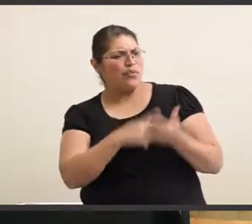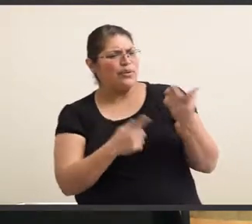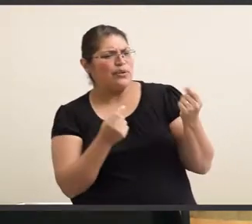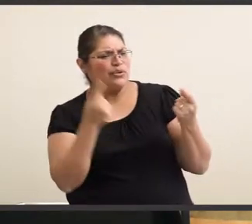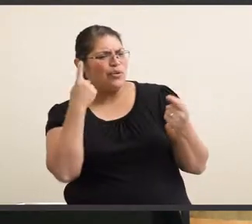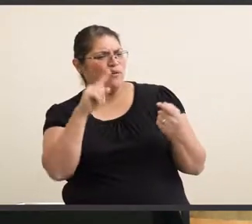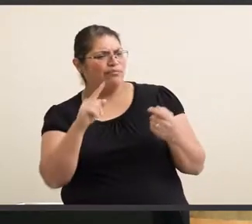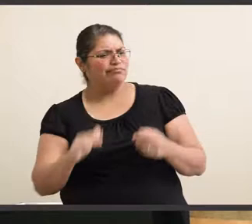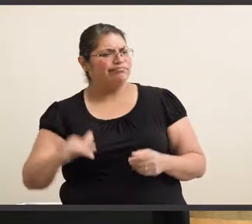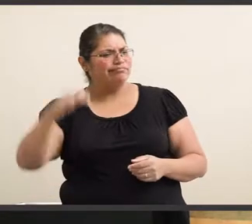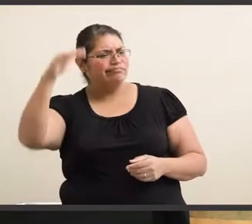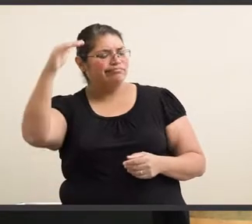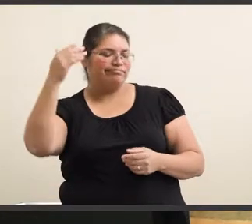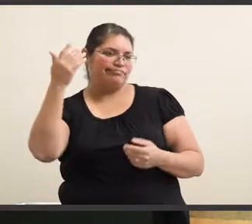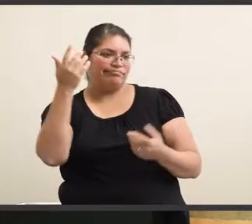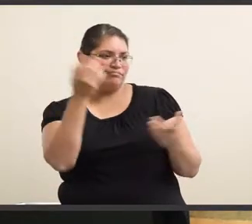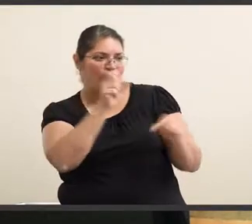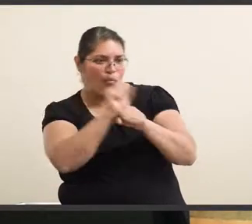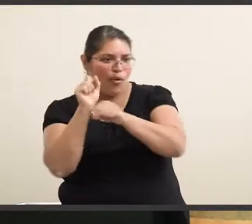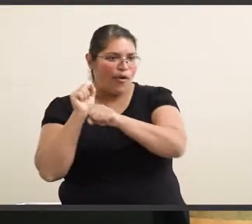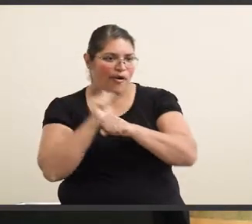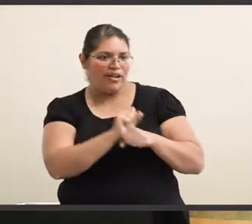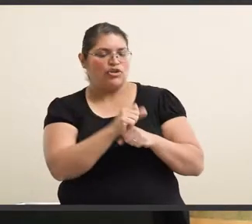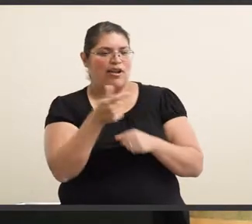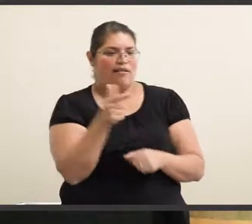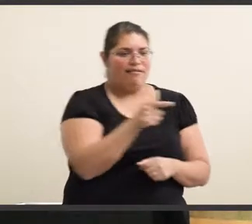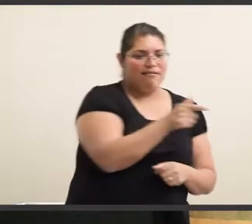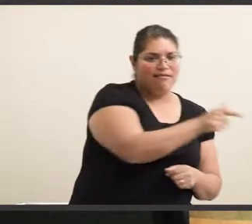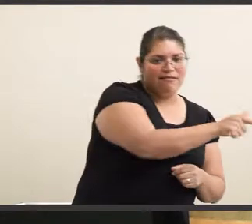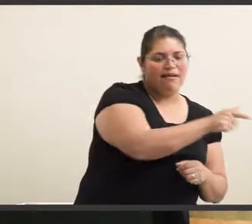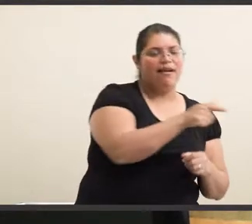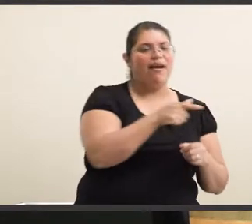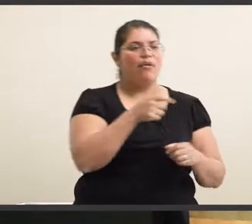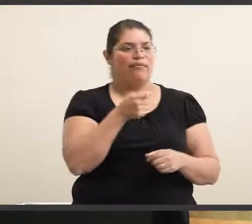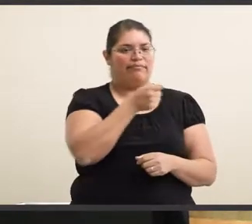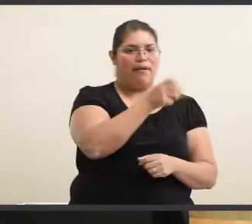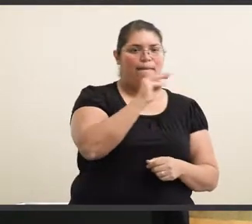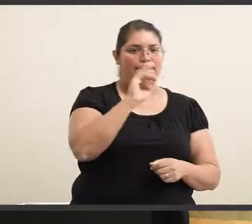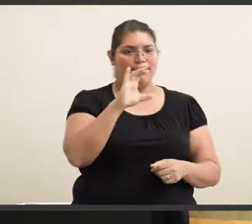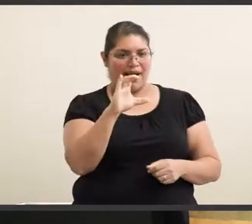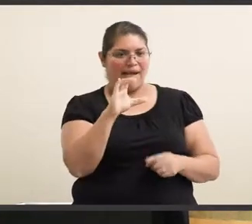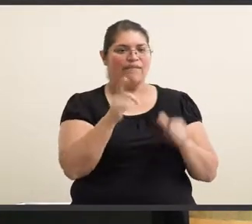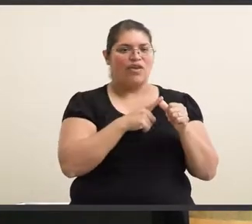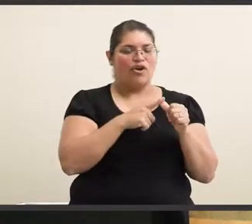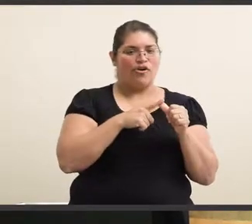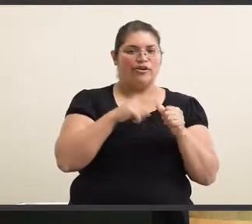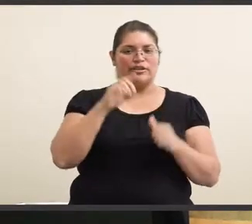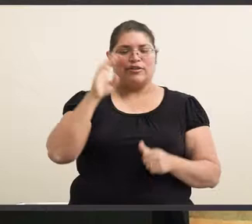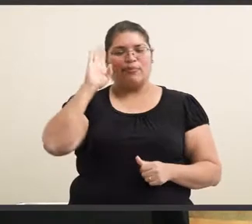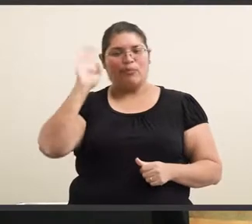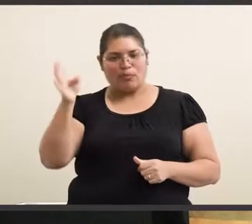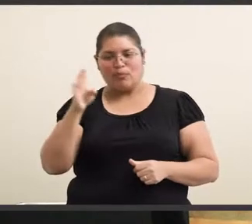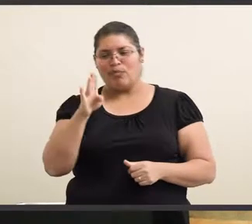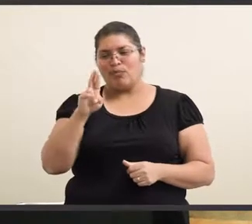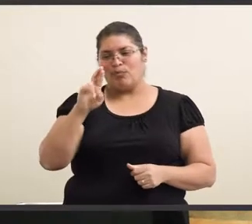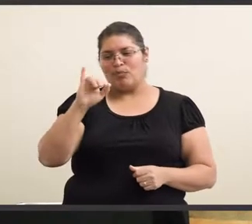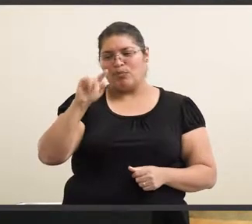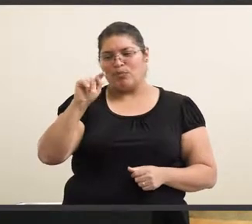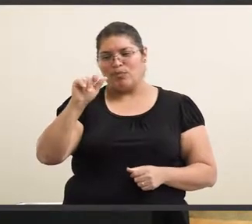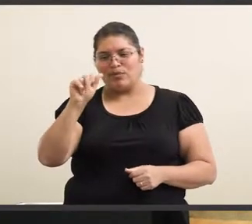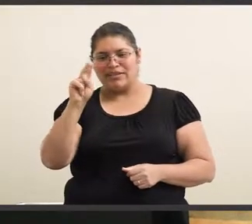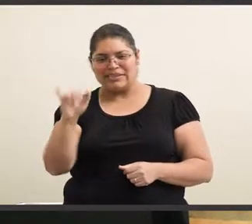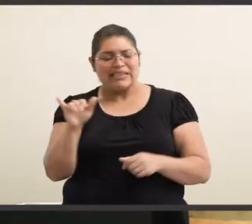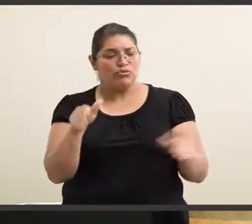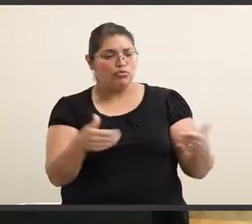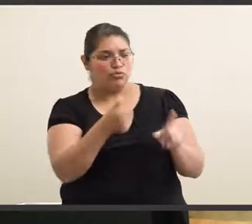living? Okay. So let's go on down the line. I'm going to pass the mic first to Brittany. I'm down. Just please